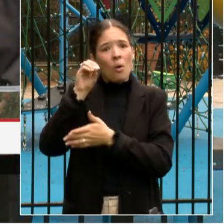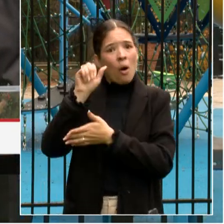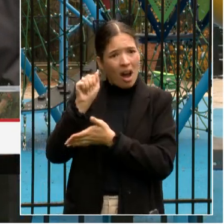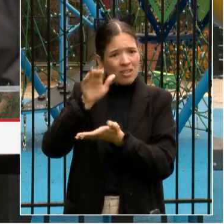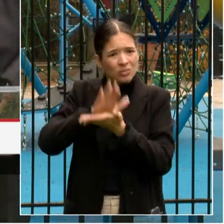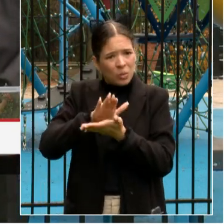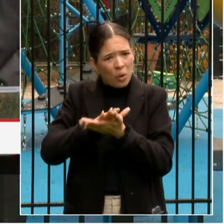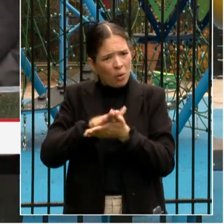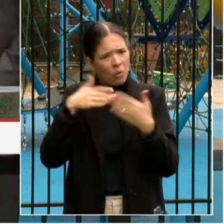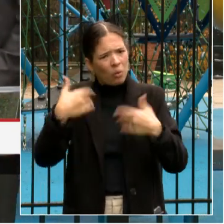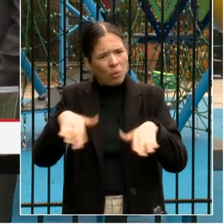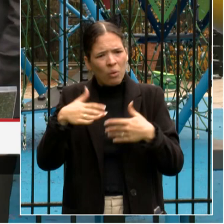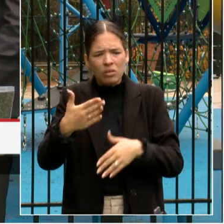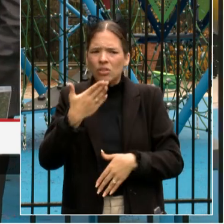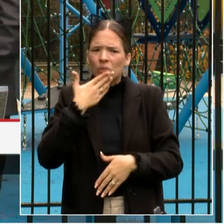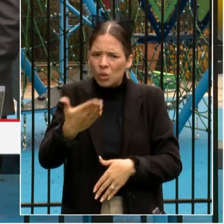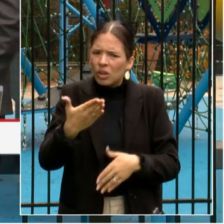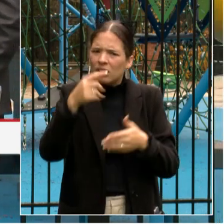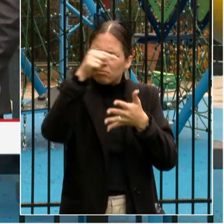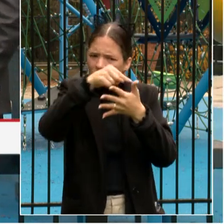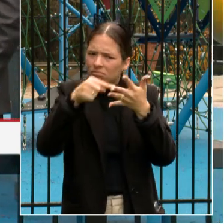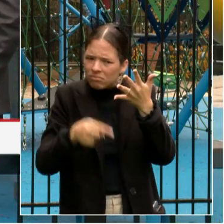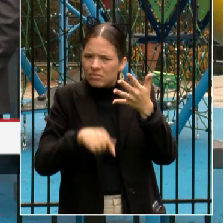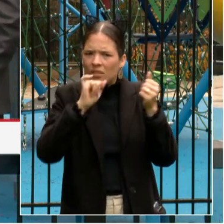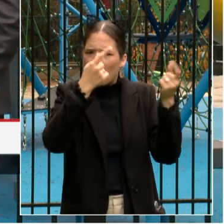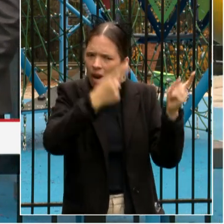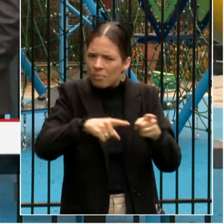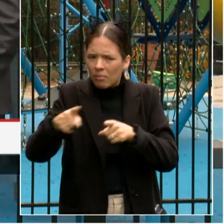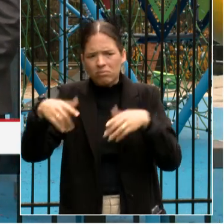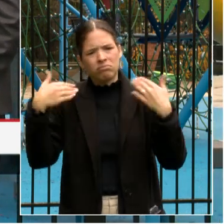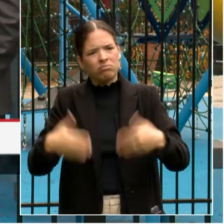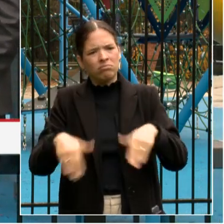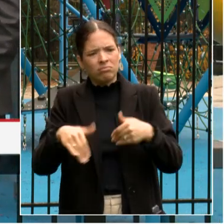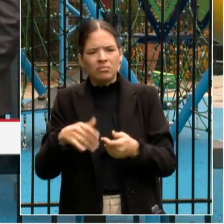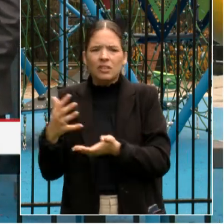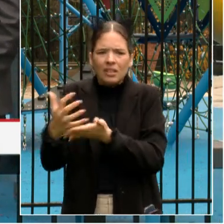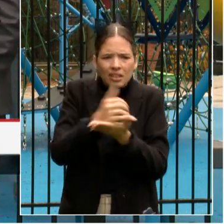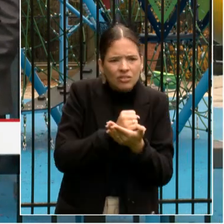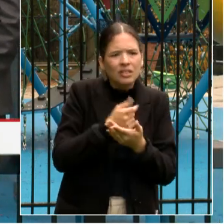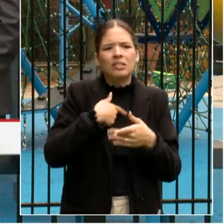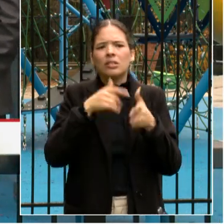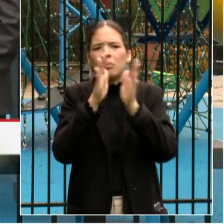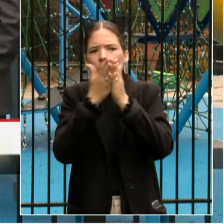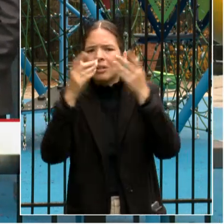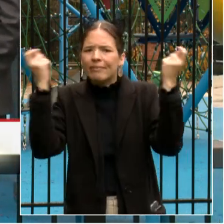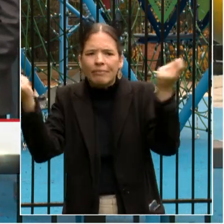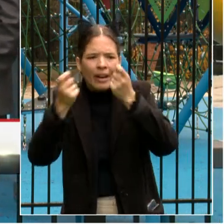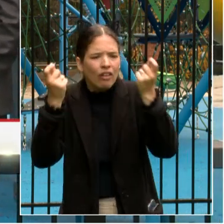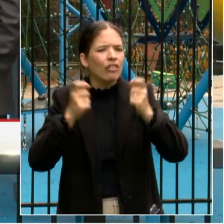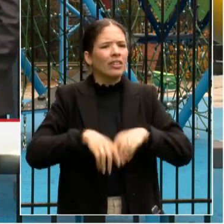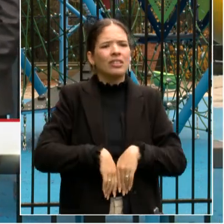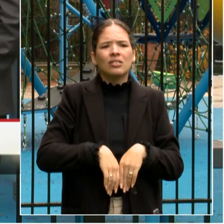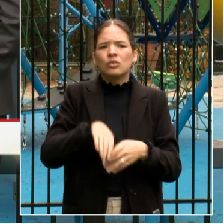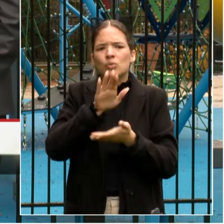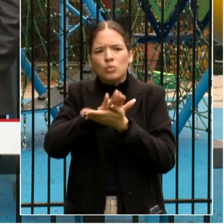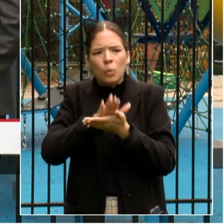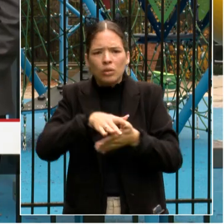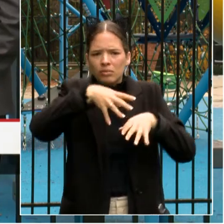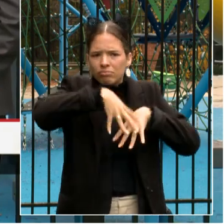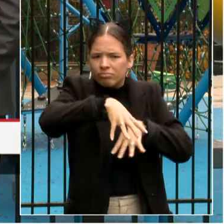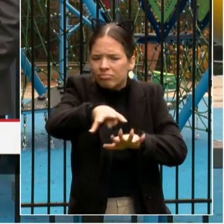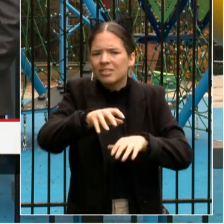with your food drive, your kindness walk, your annual book fair, and of course your advocacy for this